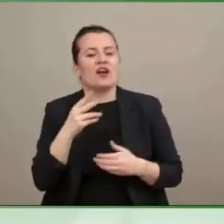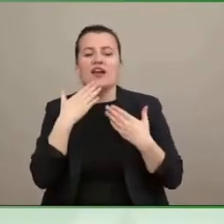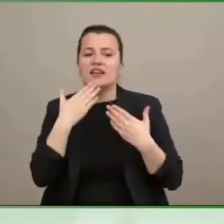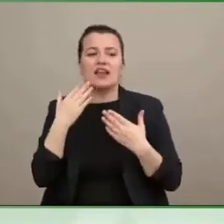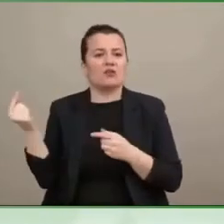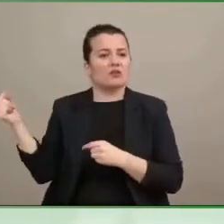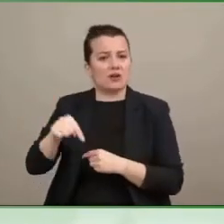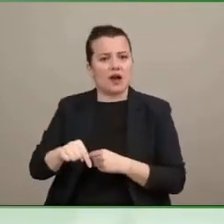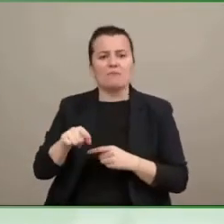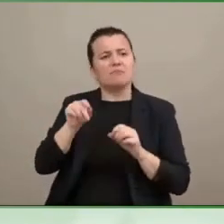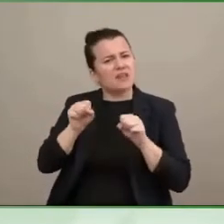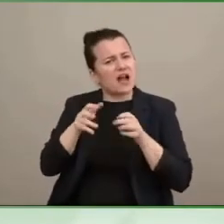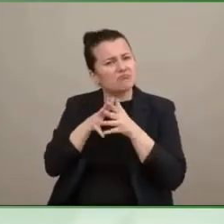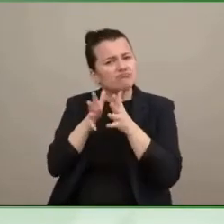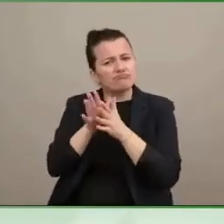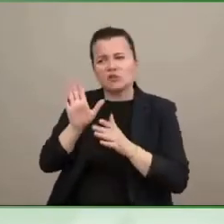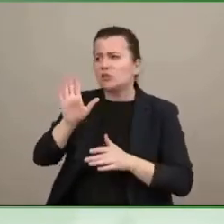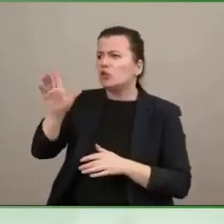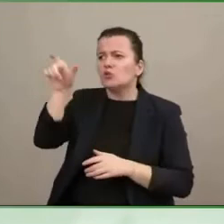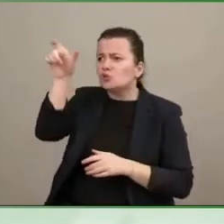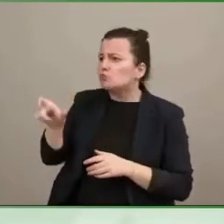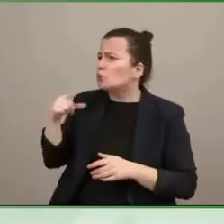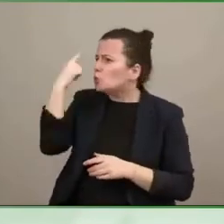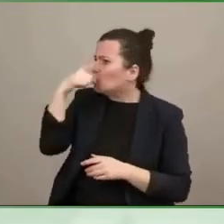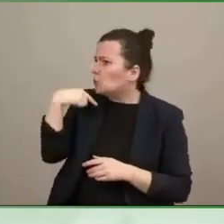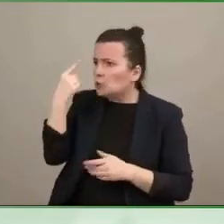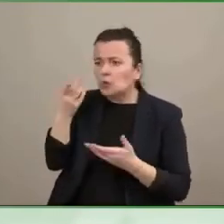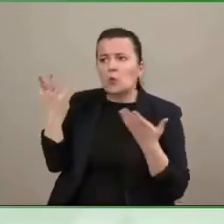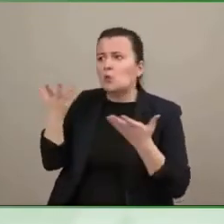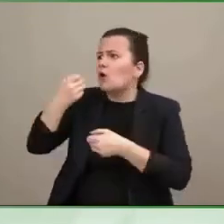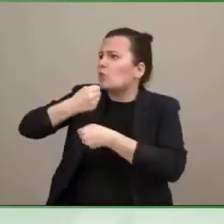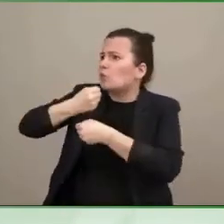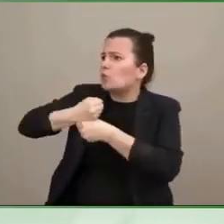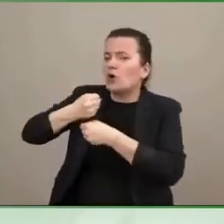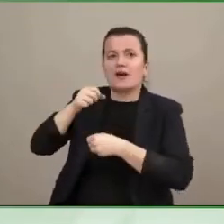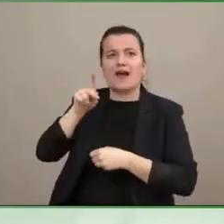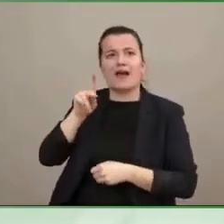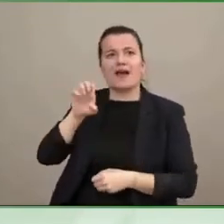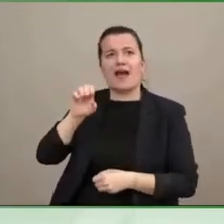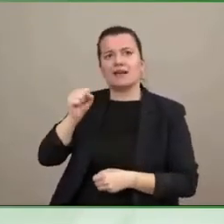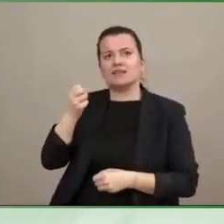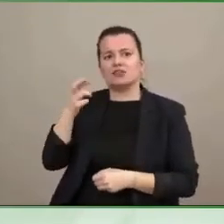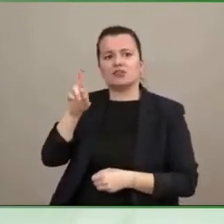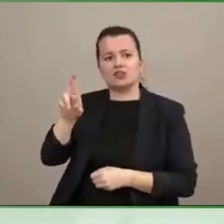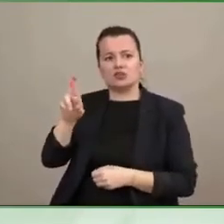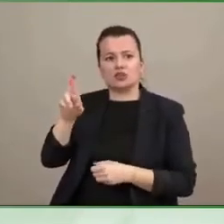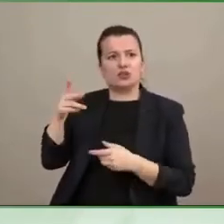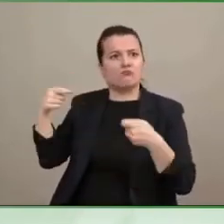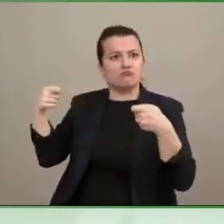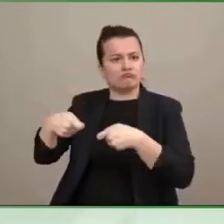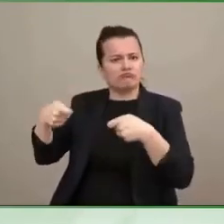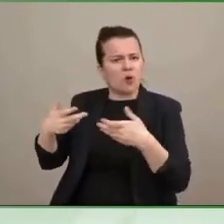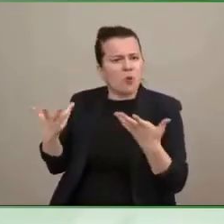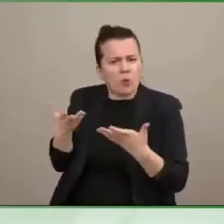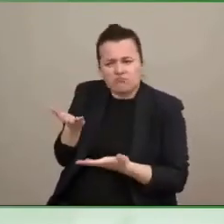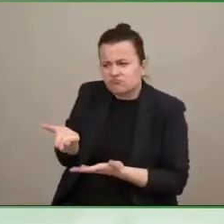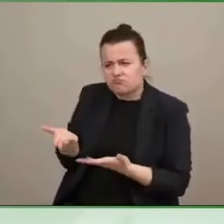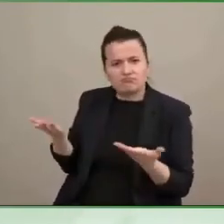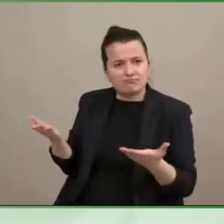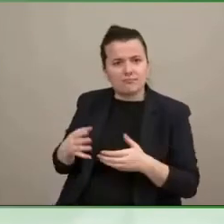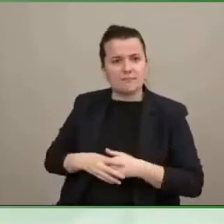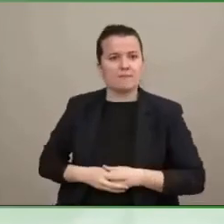yourself and what you do there? Sure. So Kessler Foundation, as I said, is based in New Jersey,